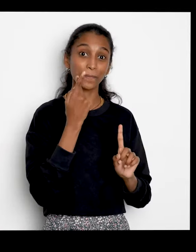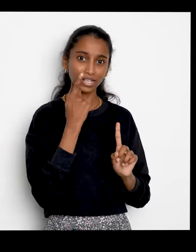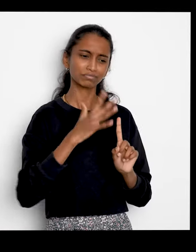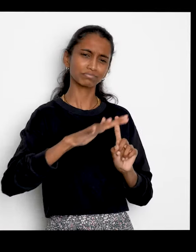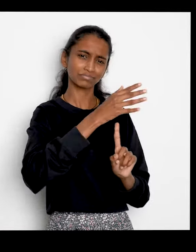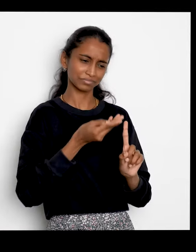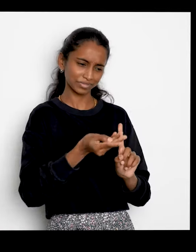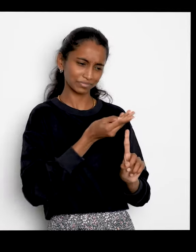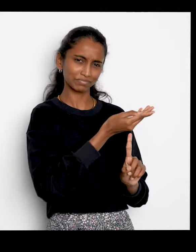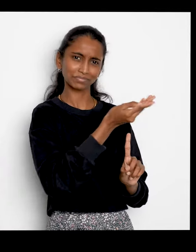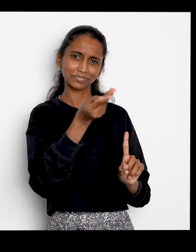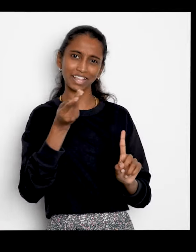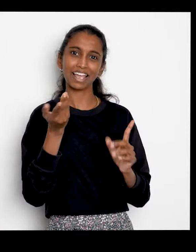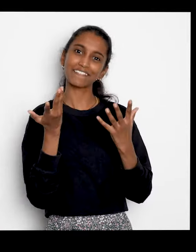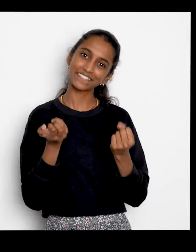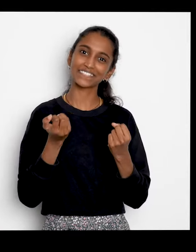around the museum.